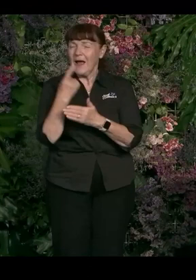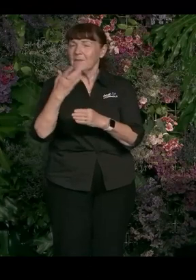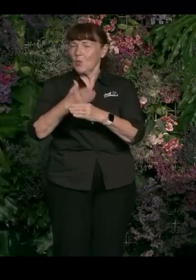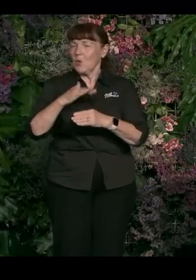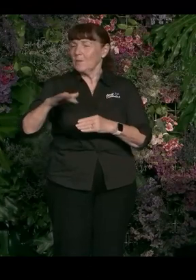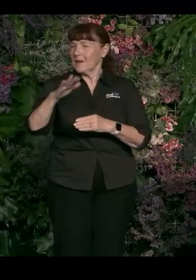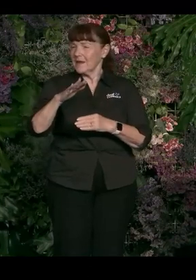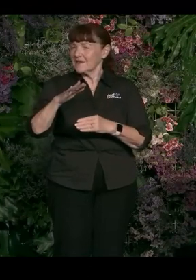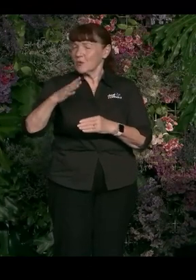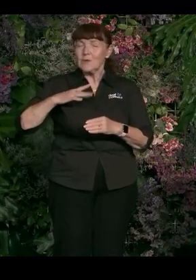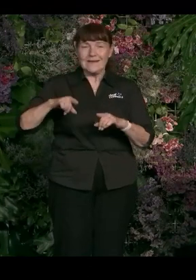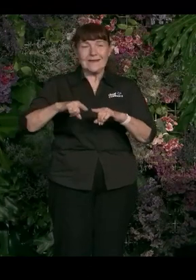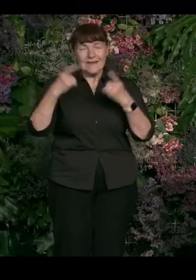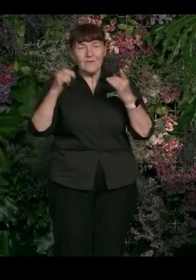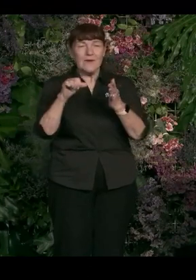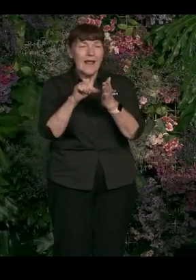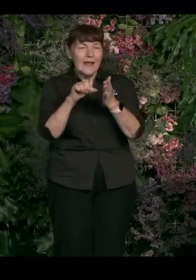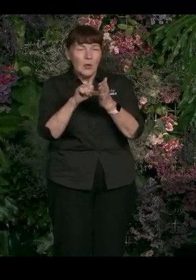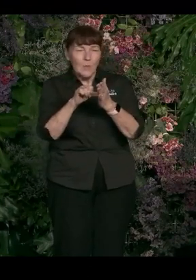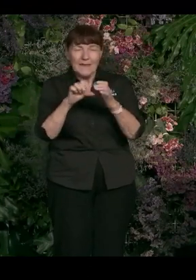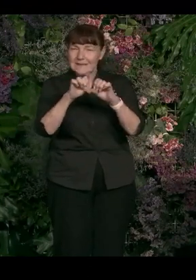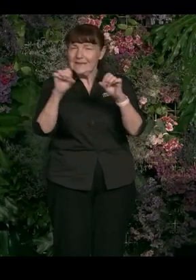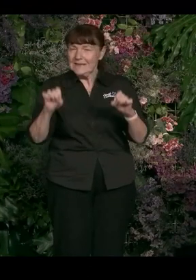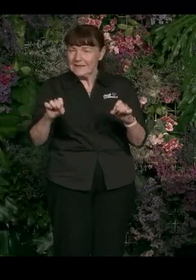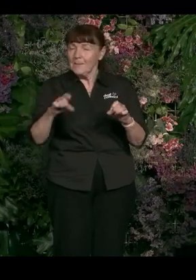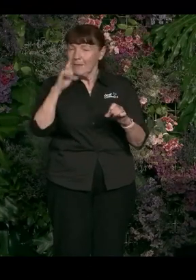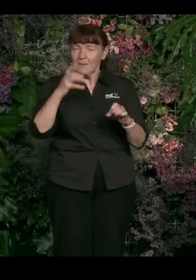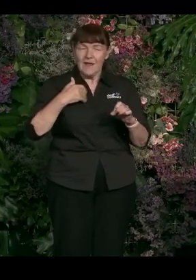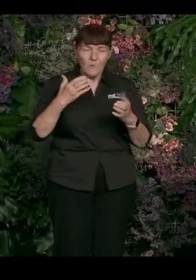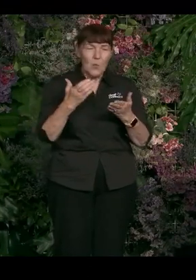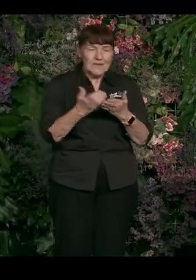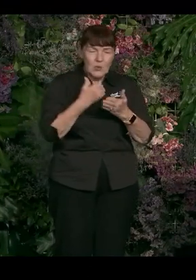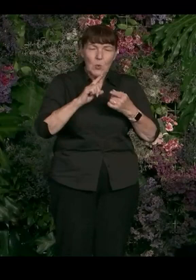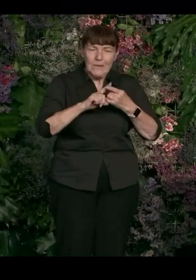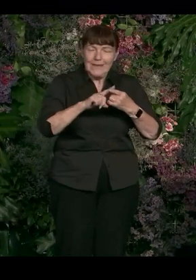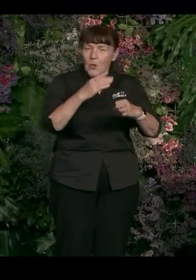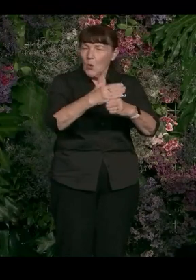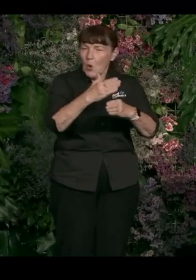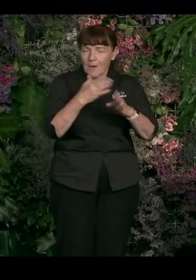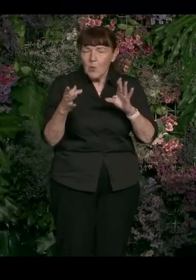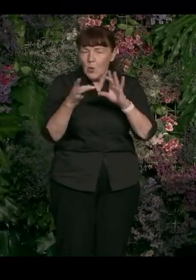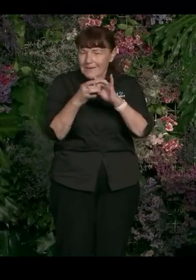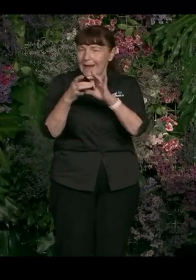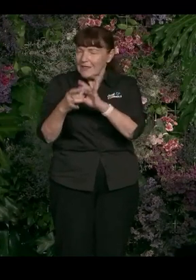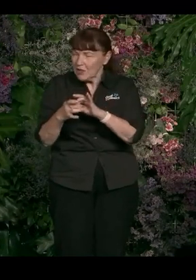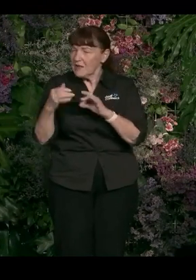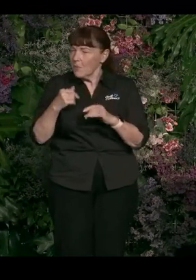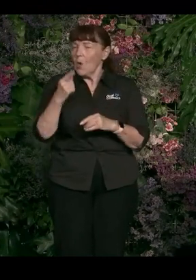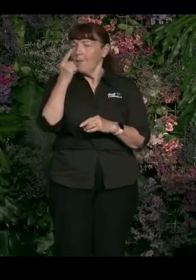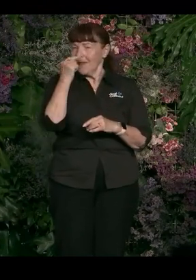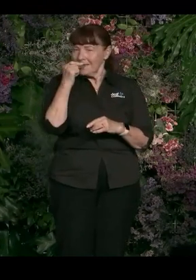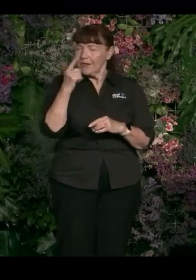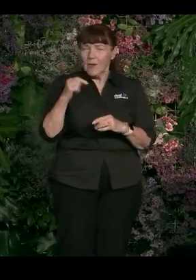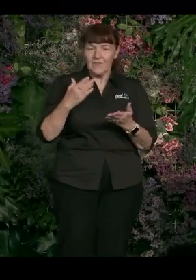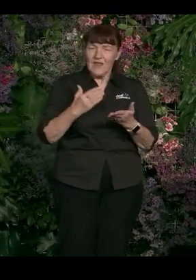different economic system that people have more security, more connection with each other, more capacity to have those